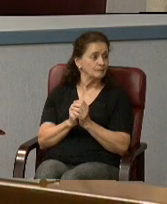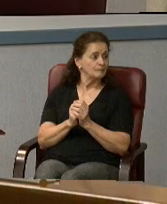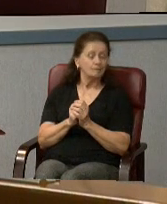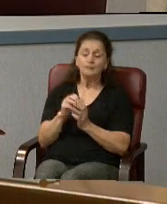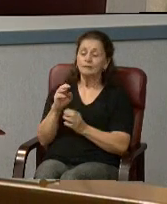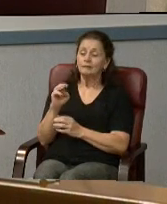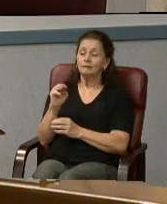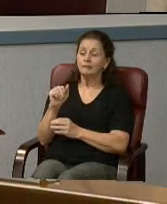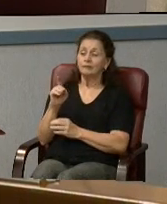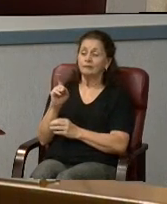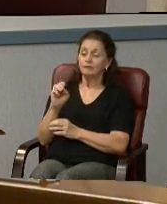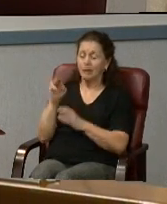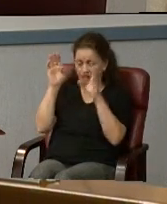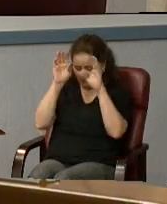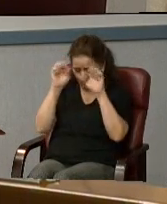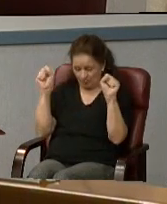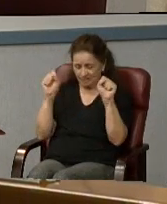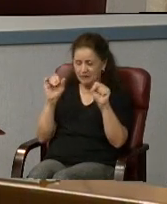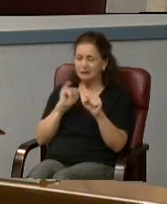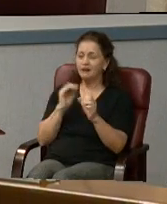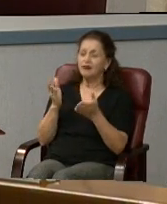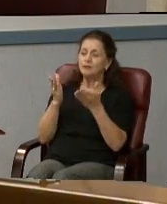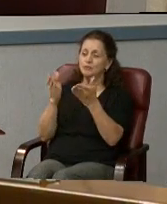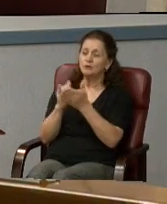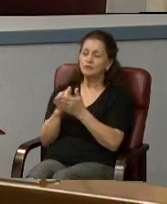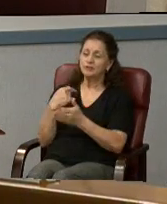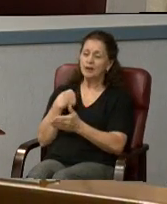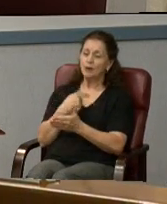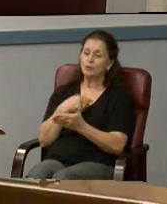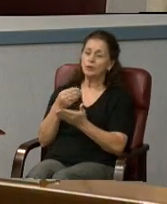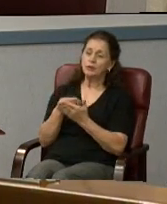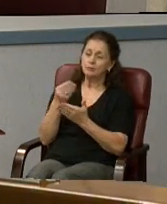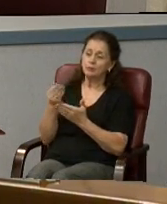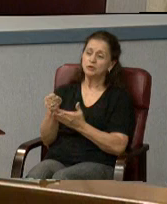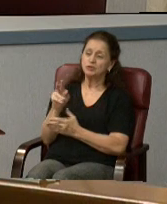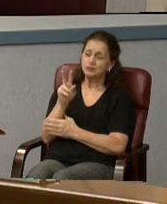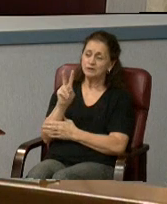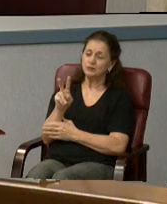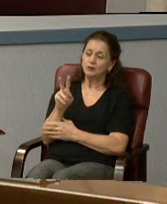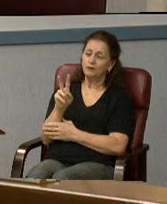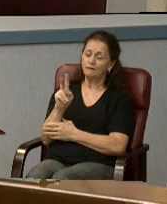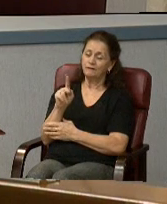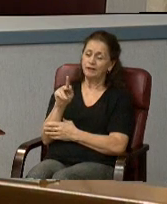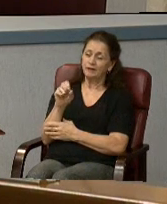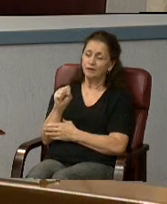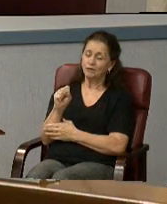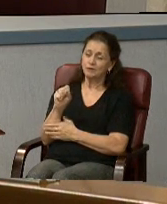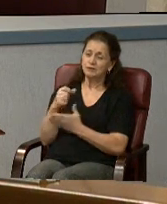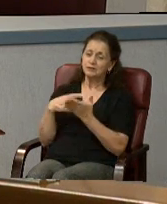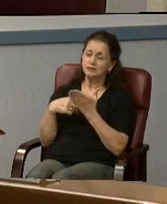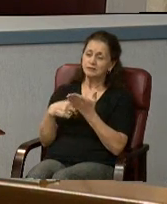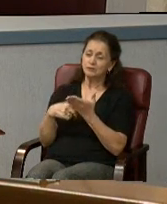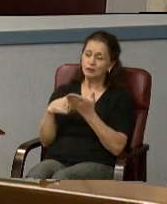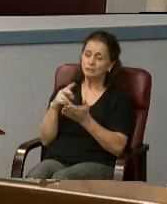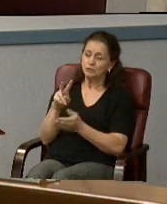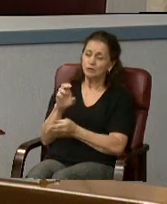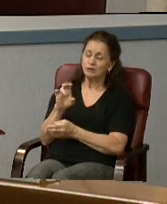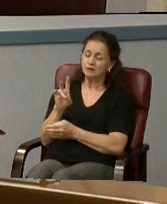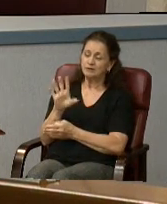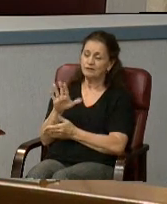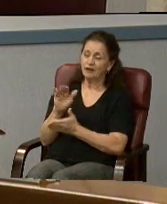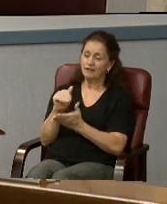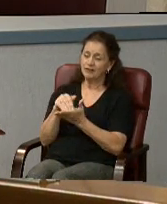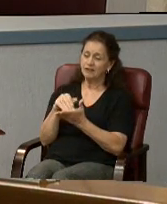Madam President. Mr. Ricks. I move that we purchase the two vehicles that Mr. McCullough has described in the amount of $275